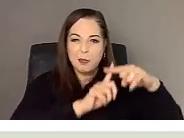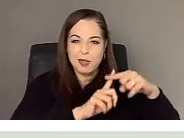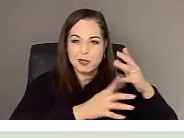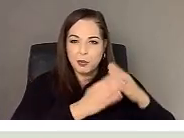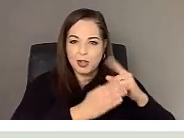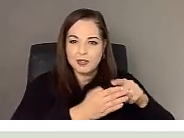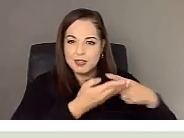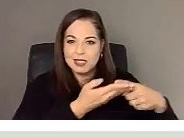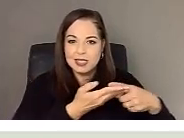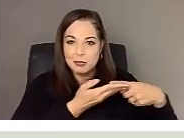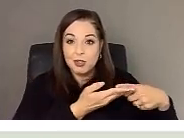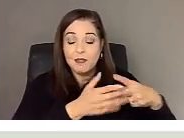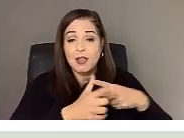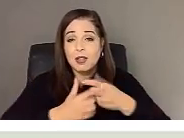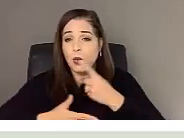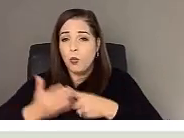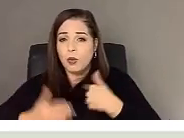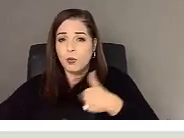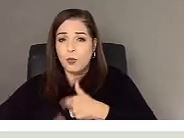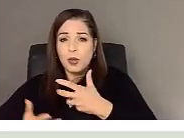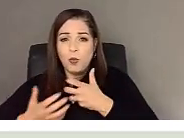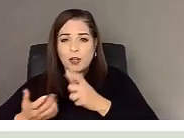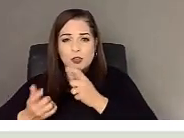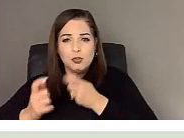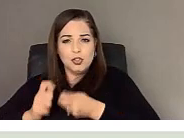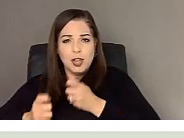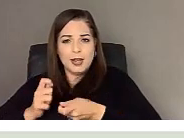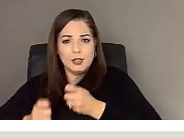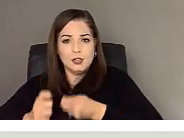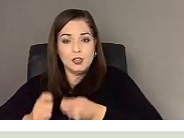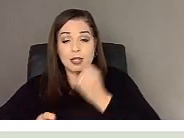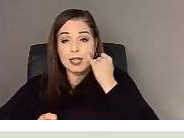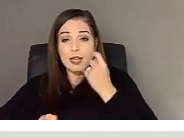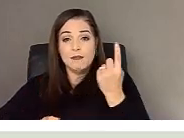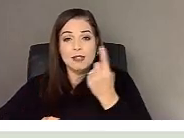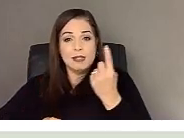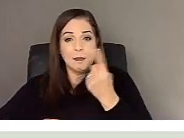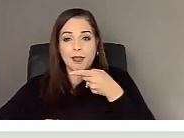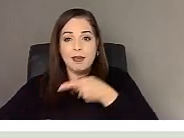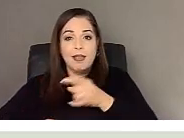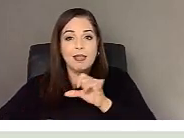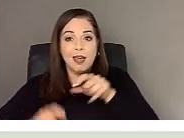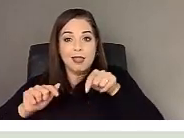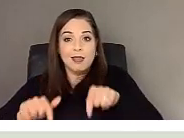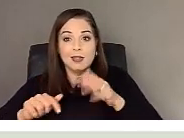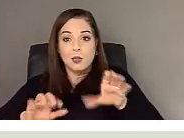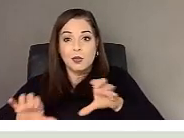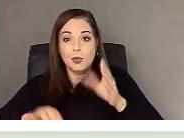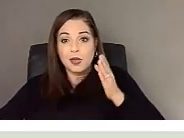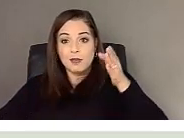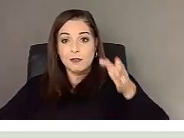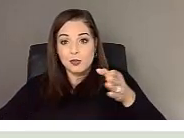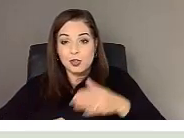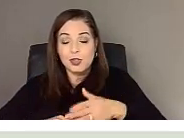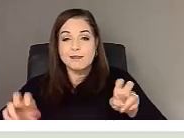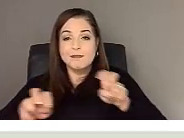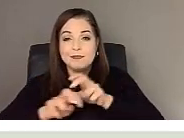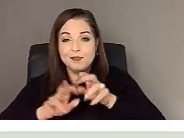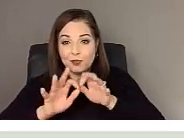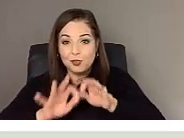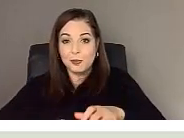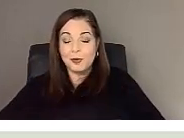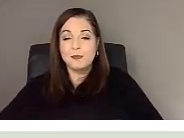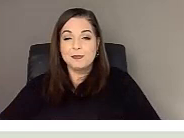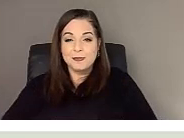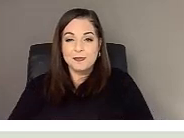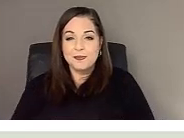and what we would have liked to changed if there were something like this that we were doing again in the future. And while there were